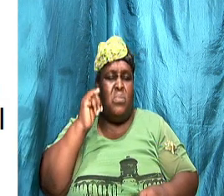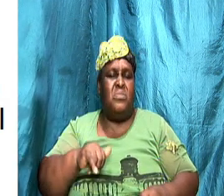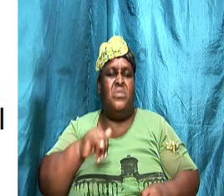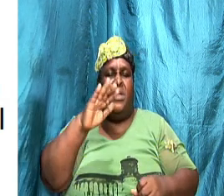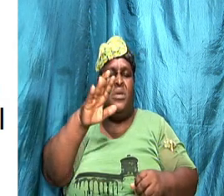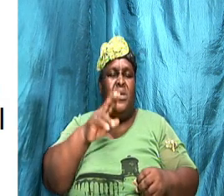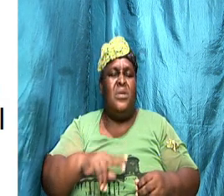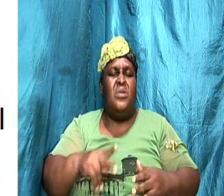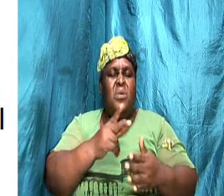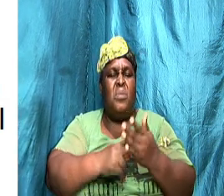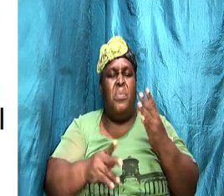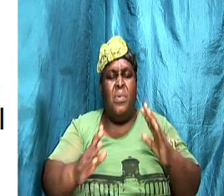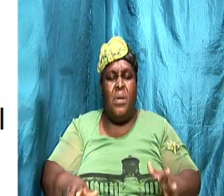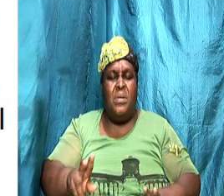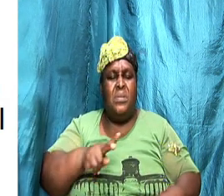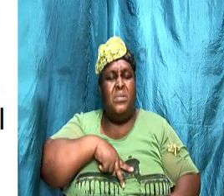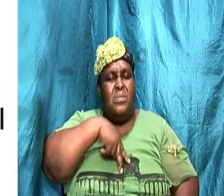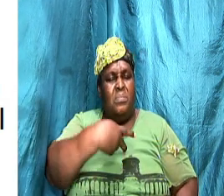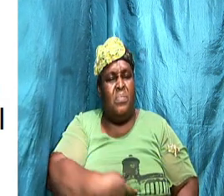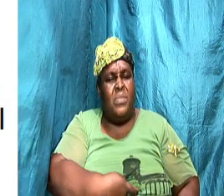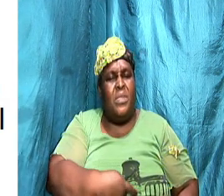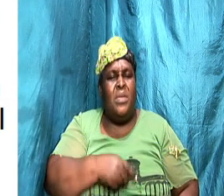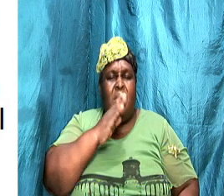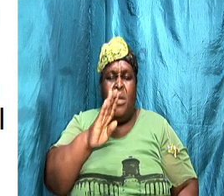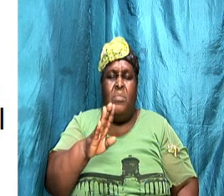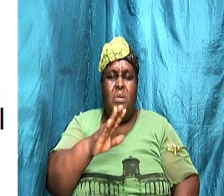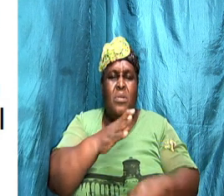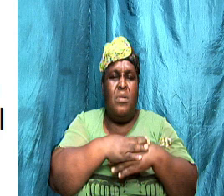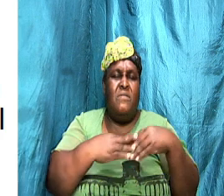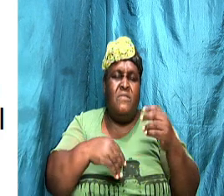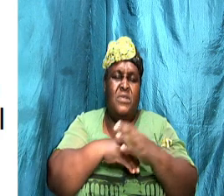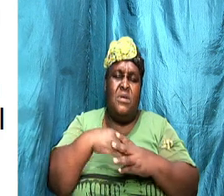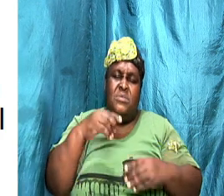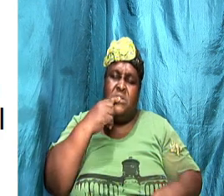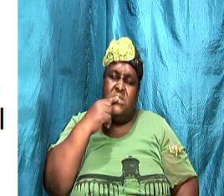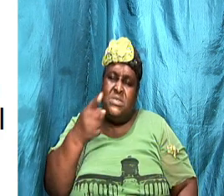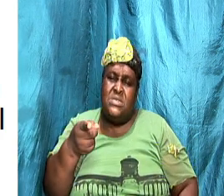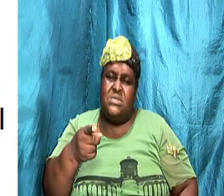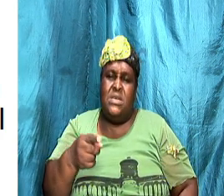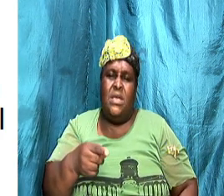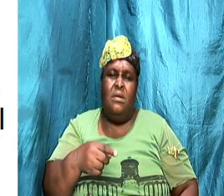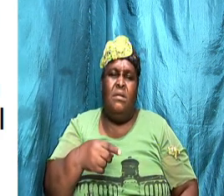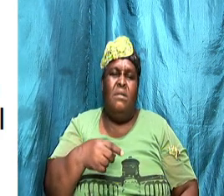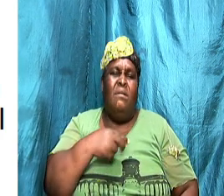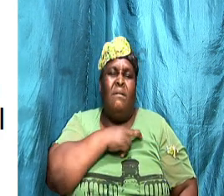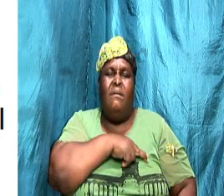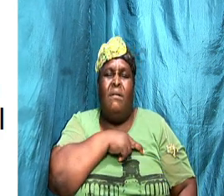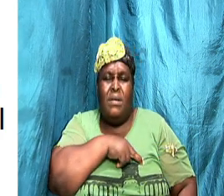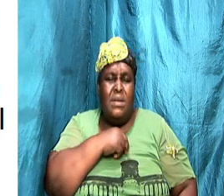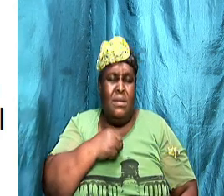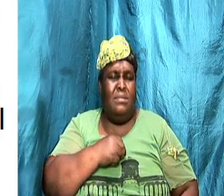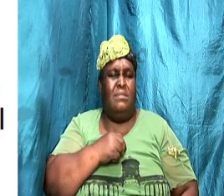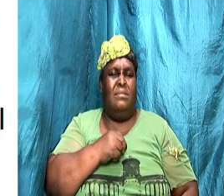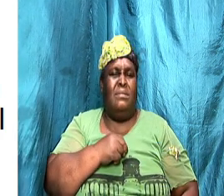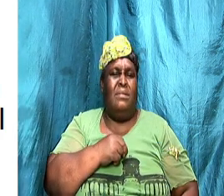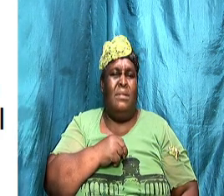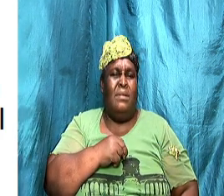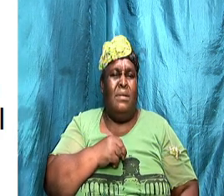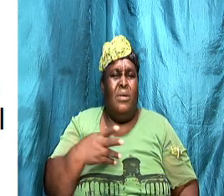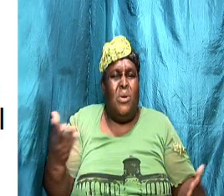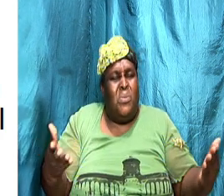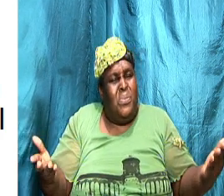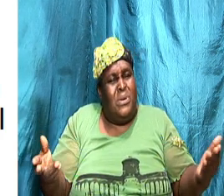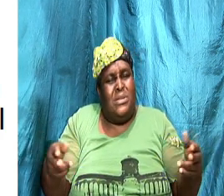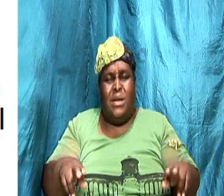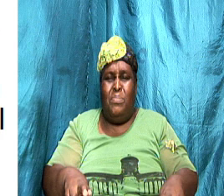know your partner sign and be comfortable with saying honey you look upset is something wrong that is a